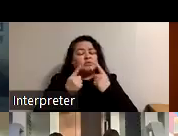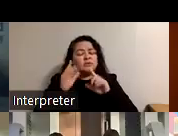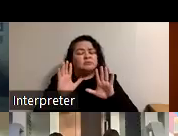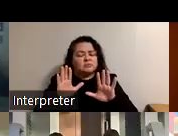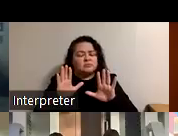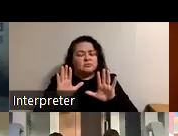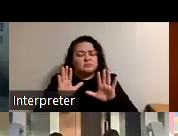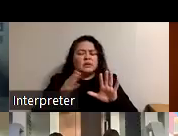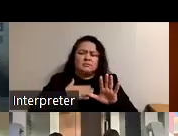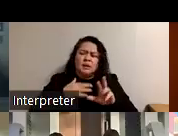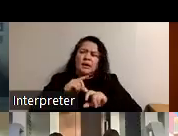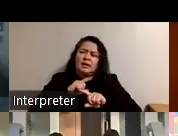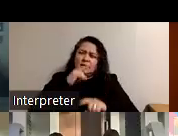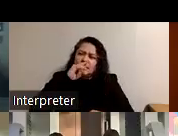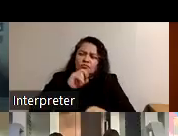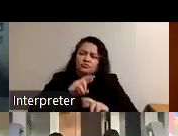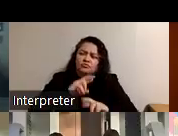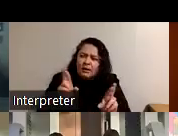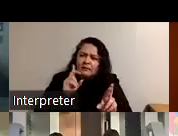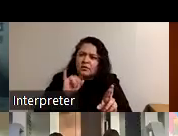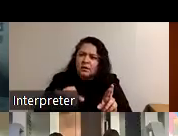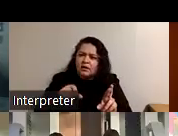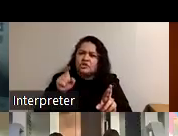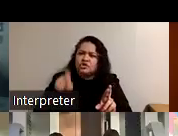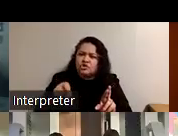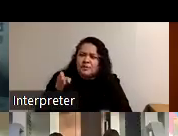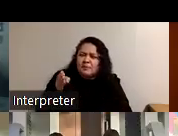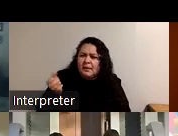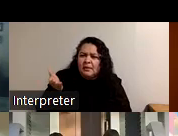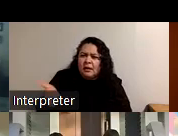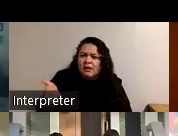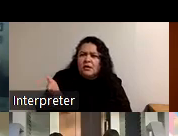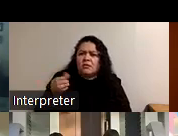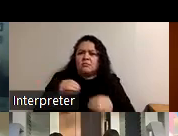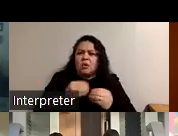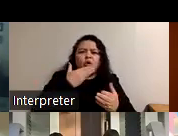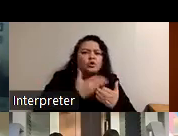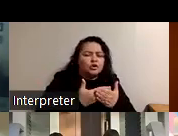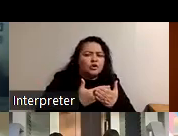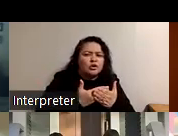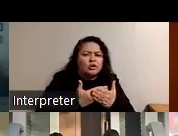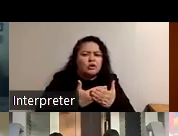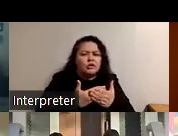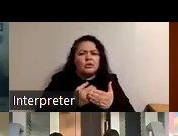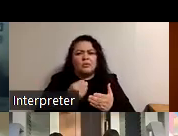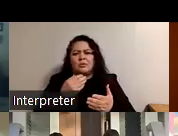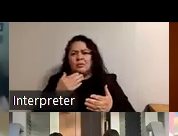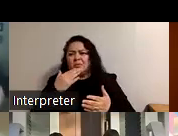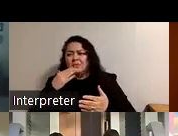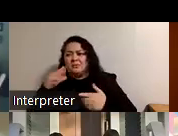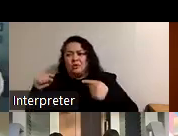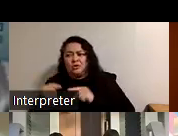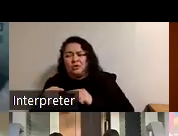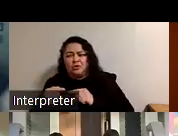is my kid ready for this should my kid be there would it do more good than harm more harm than good but i think